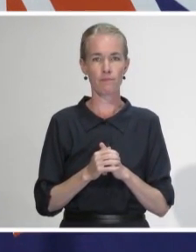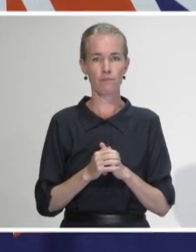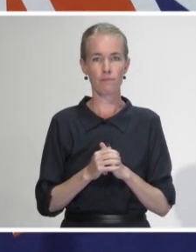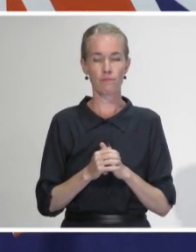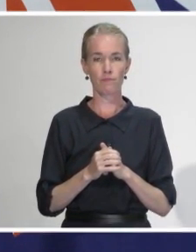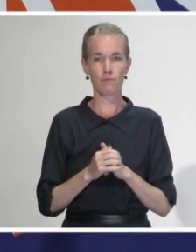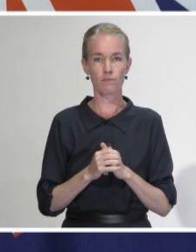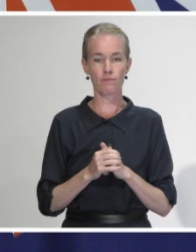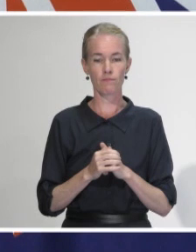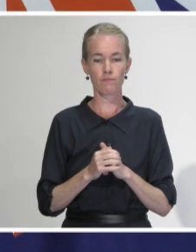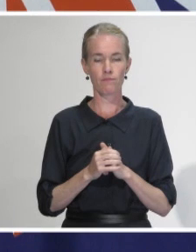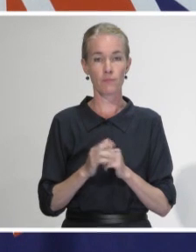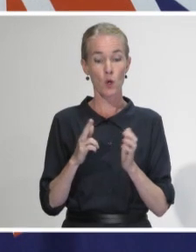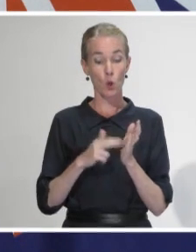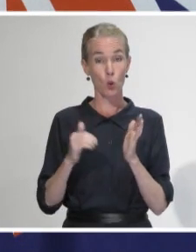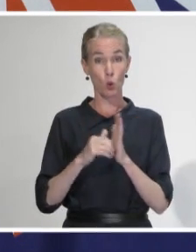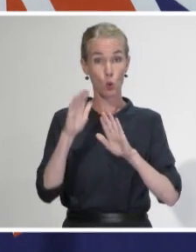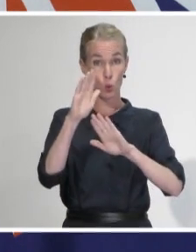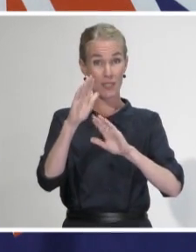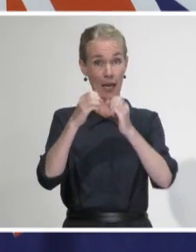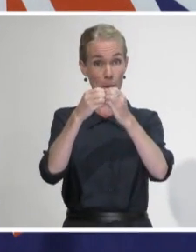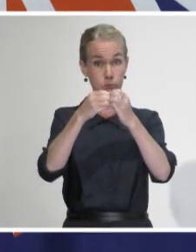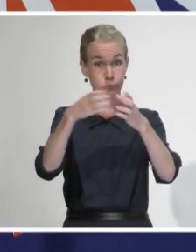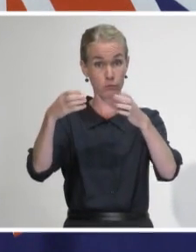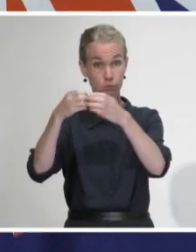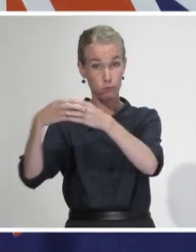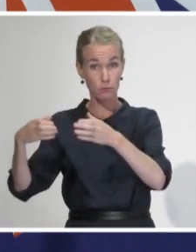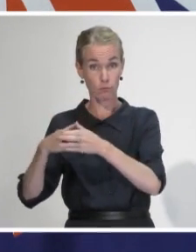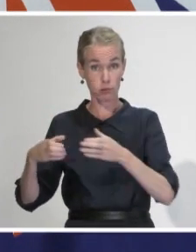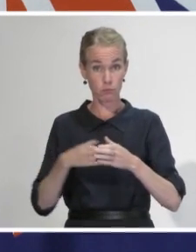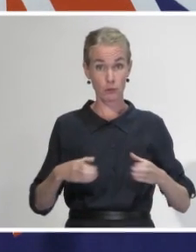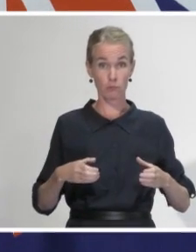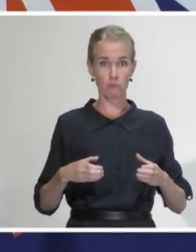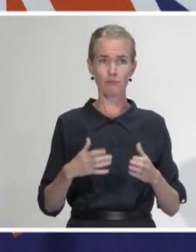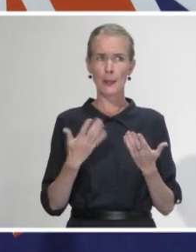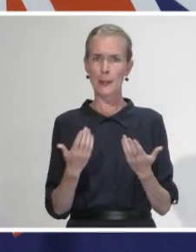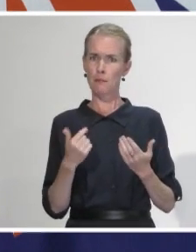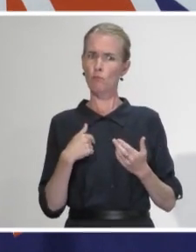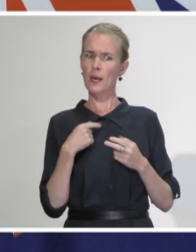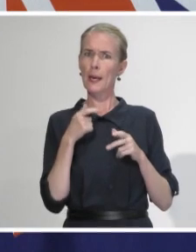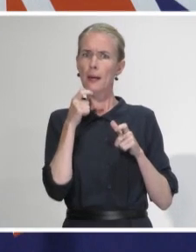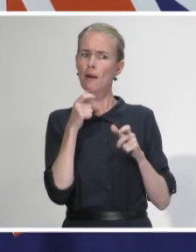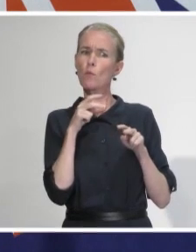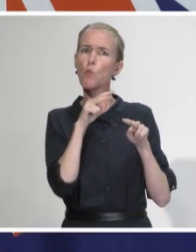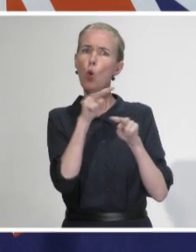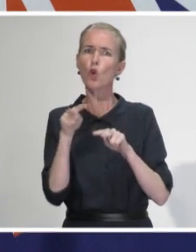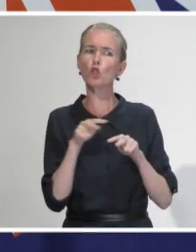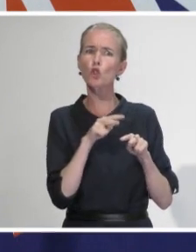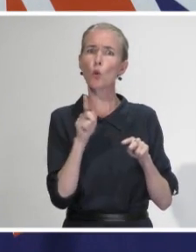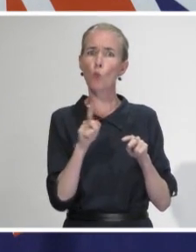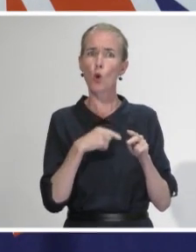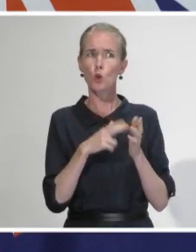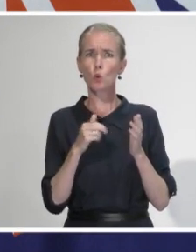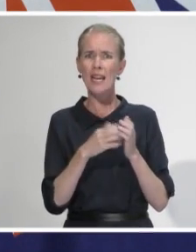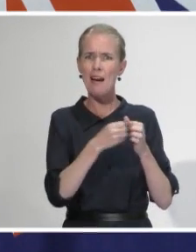Just an update on clusters, we continue to keep a very close eye on our 13 current clusters and we recognise the significant public interest